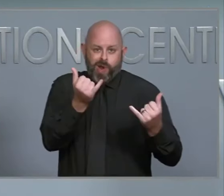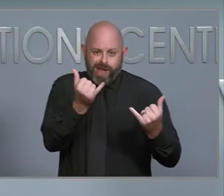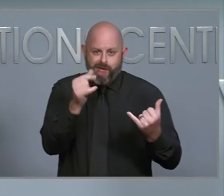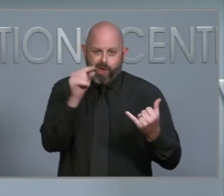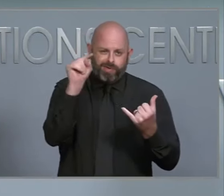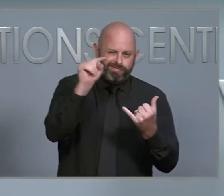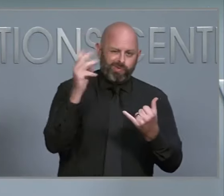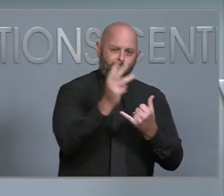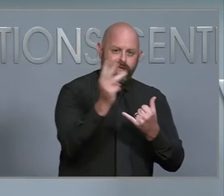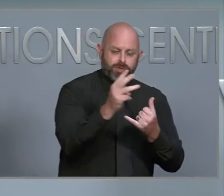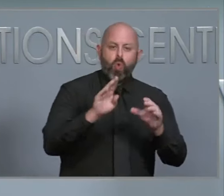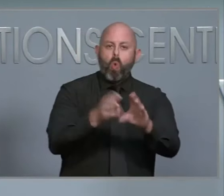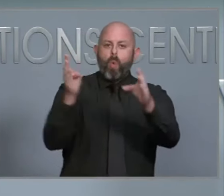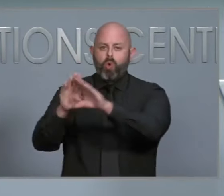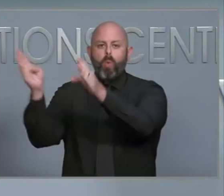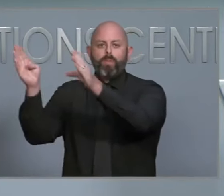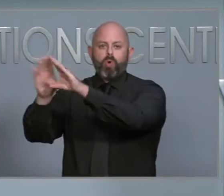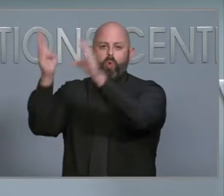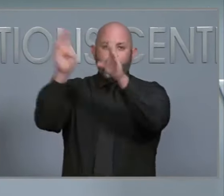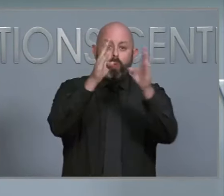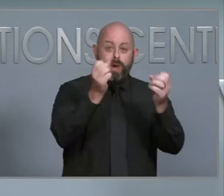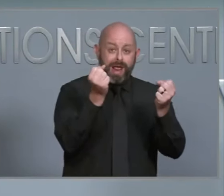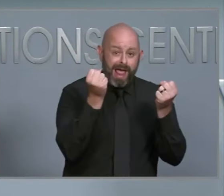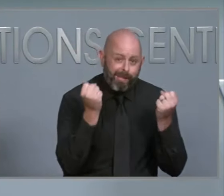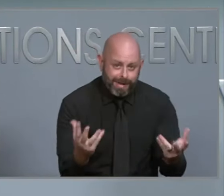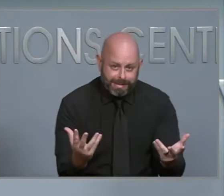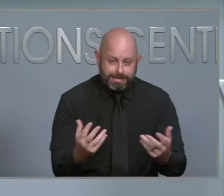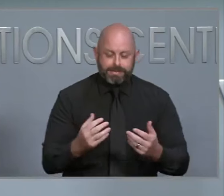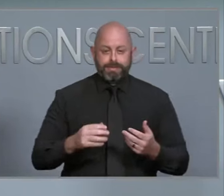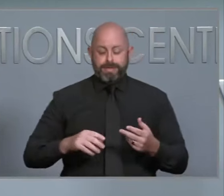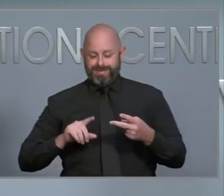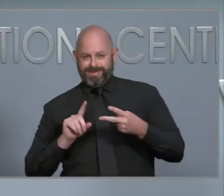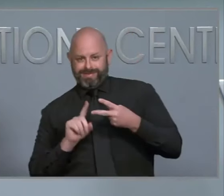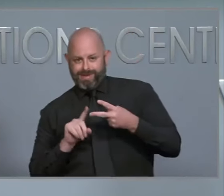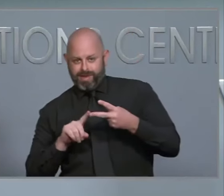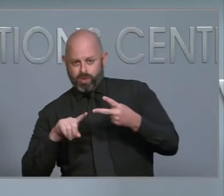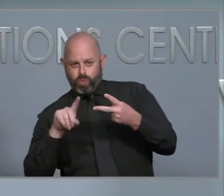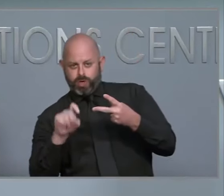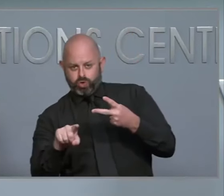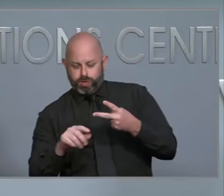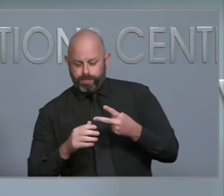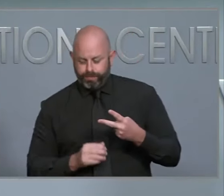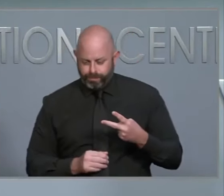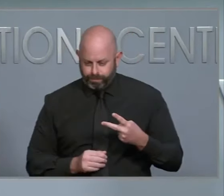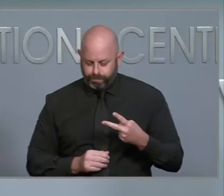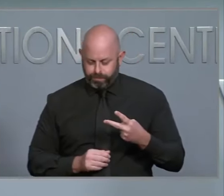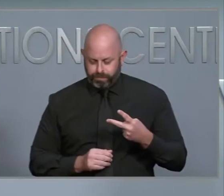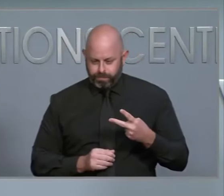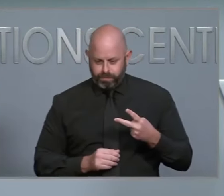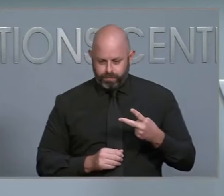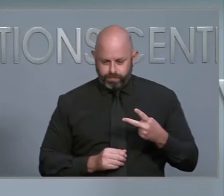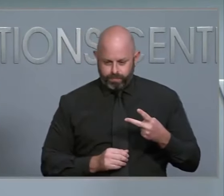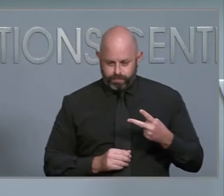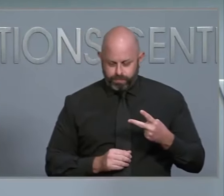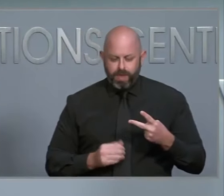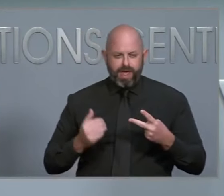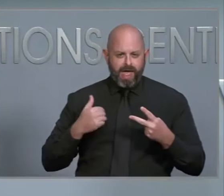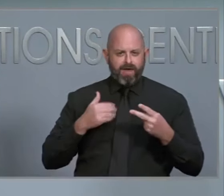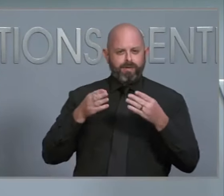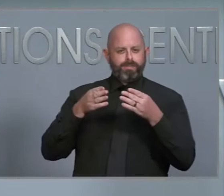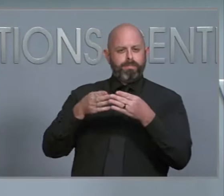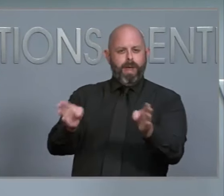And then the second part is, how many public water systems are inoperable, and